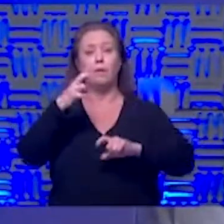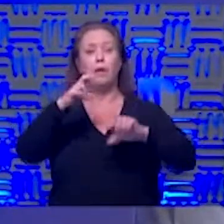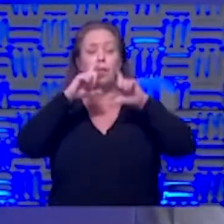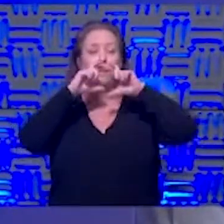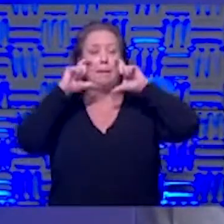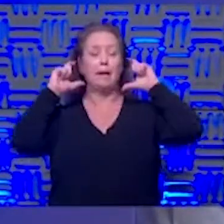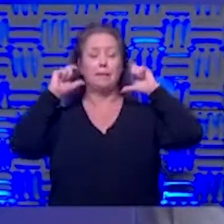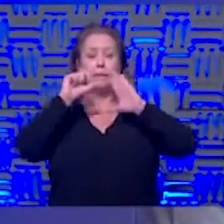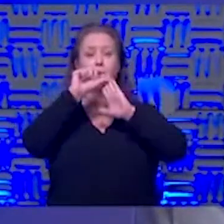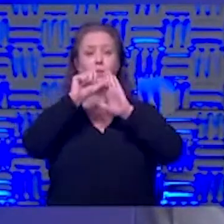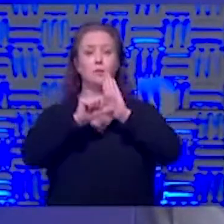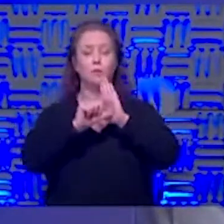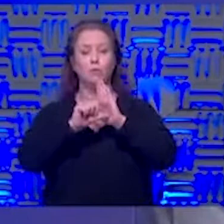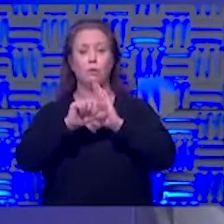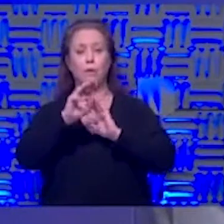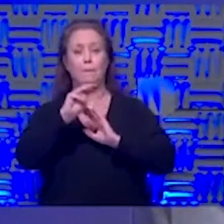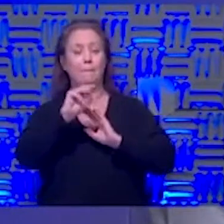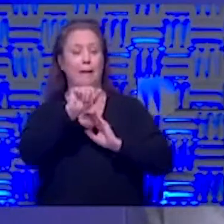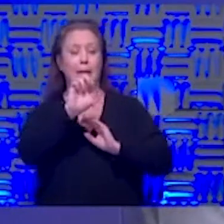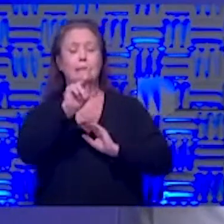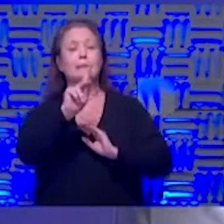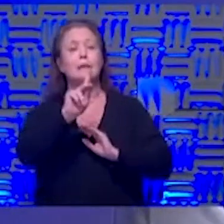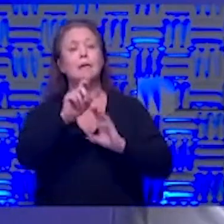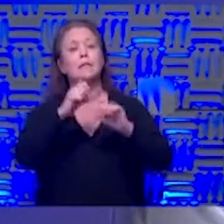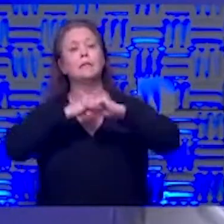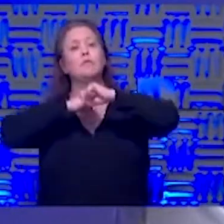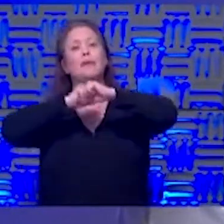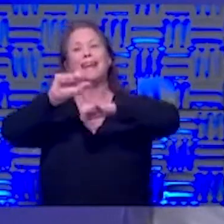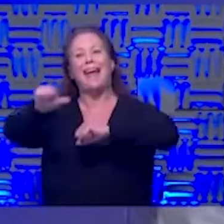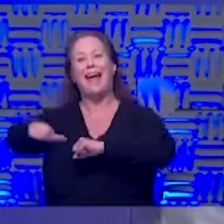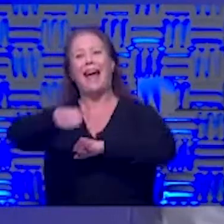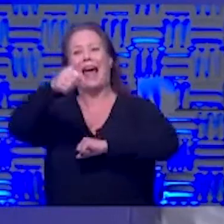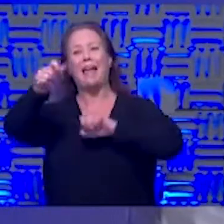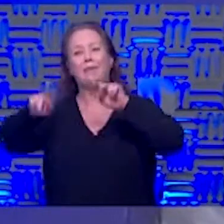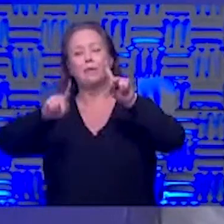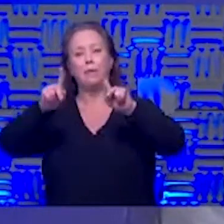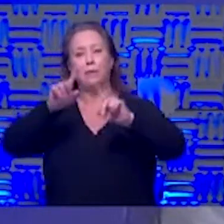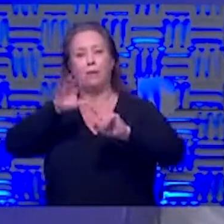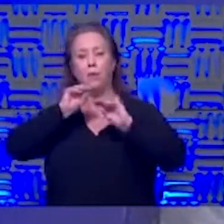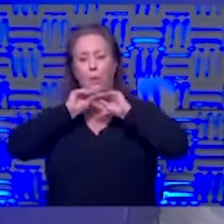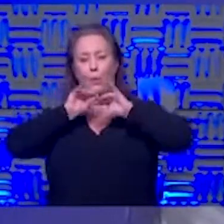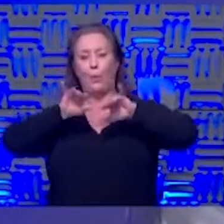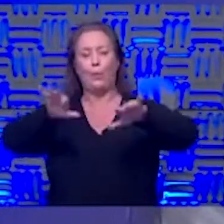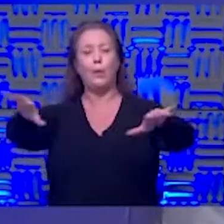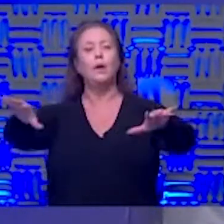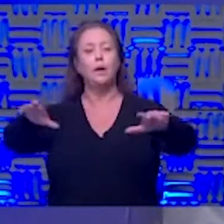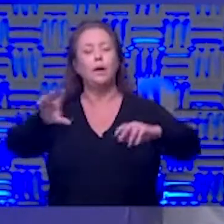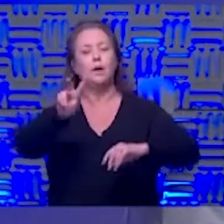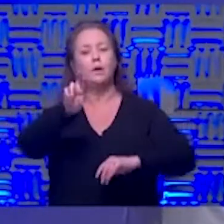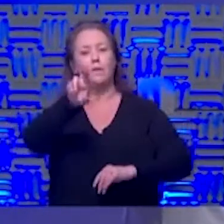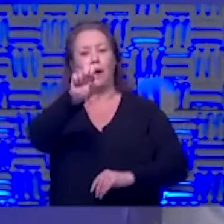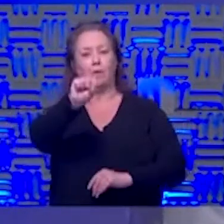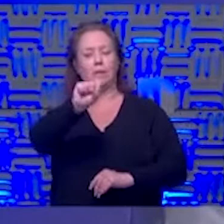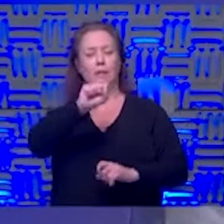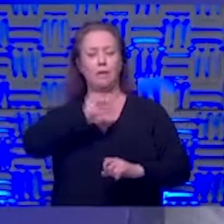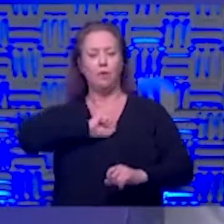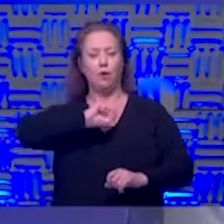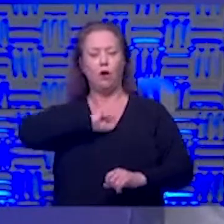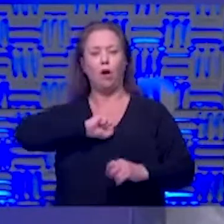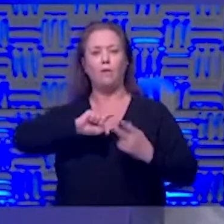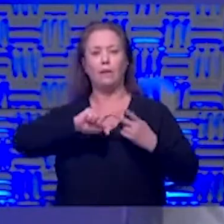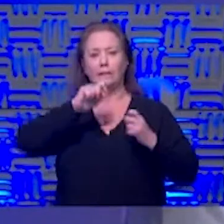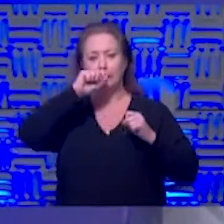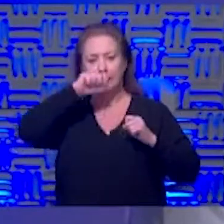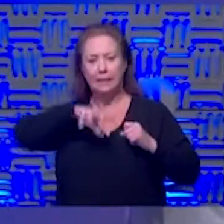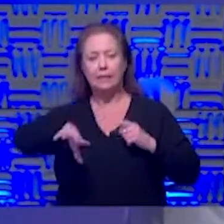setting not a surgical mask or an n95 mask is to protect other people if you are expelling virus in your cough your